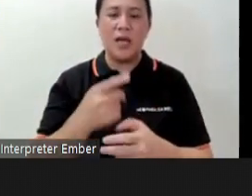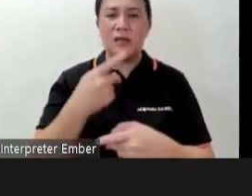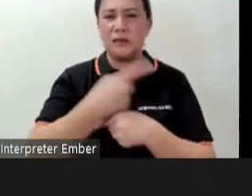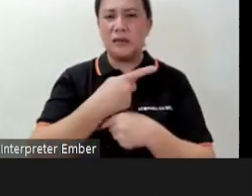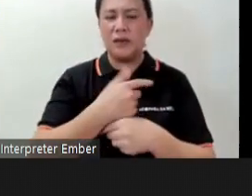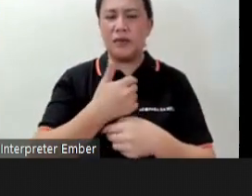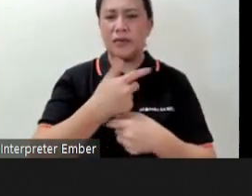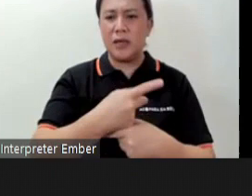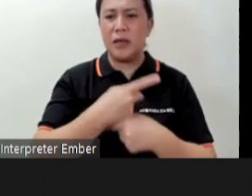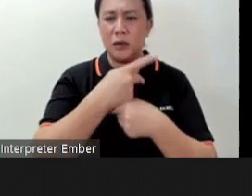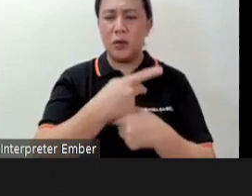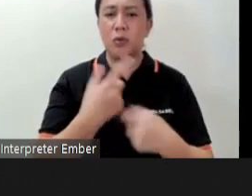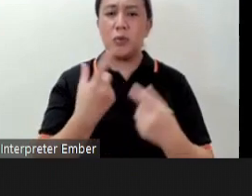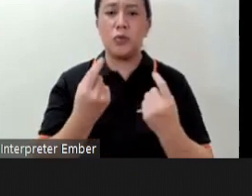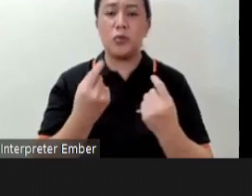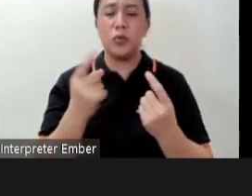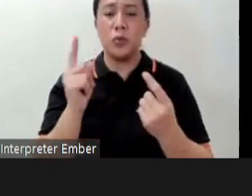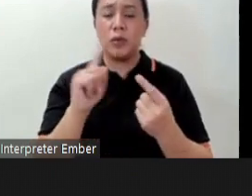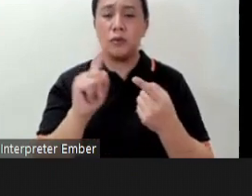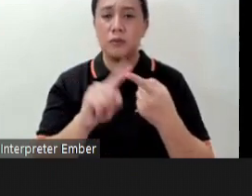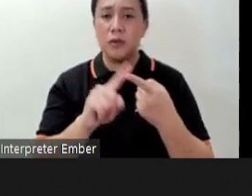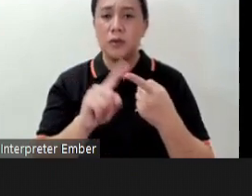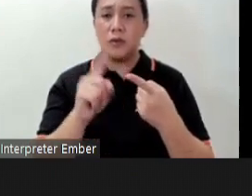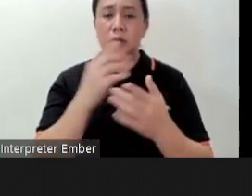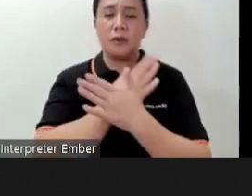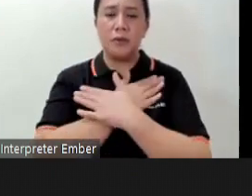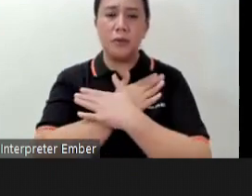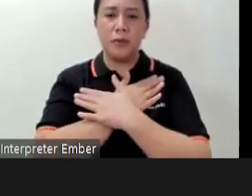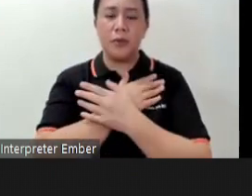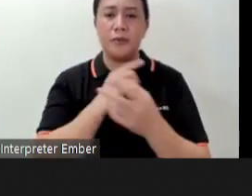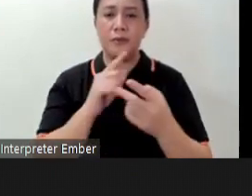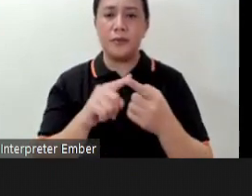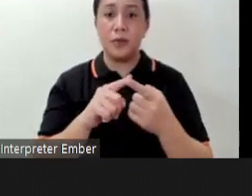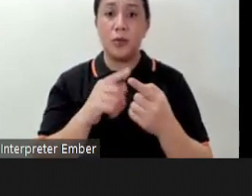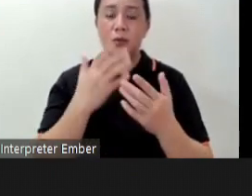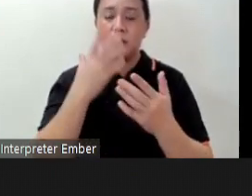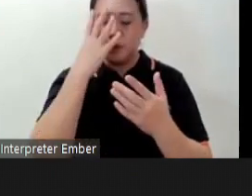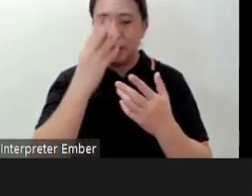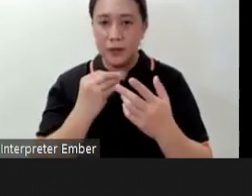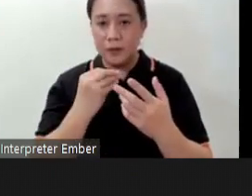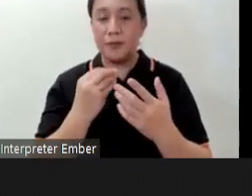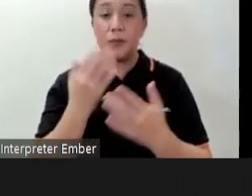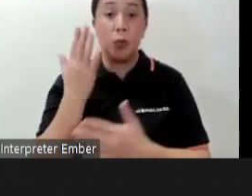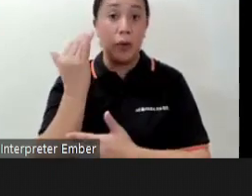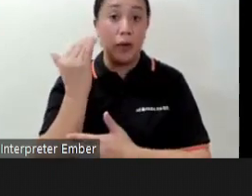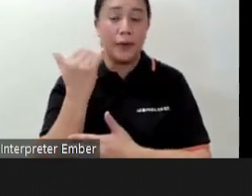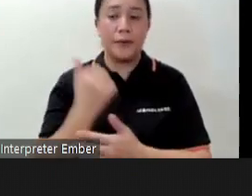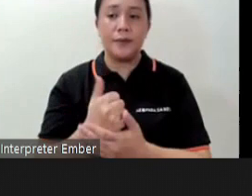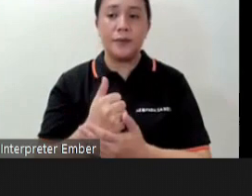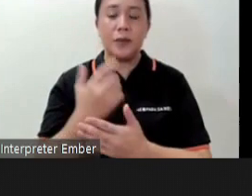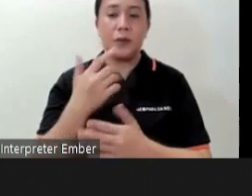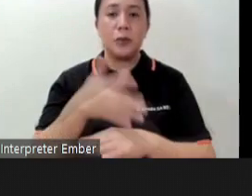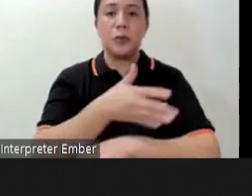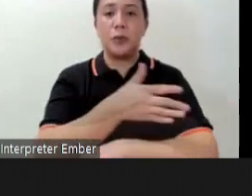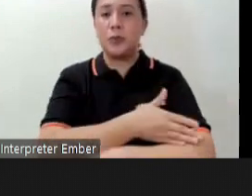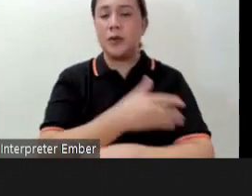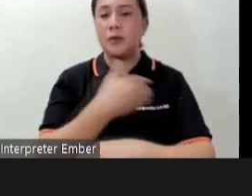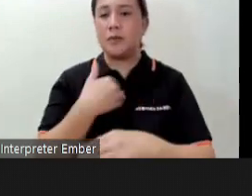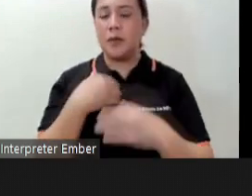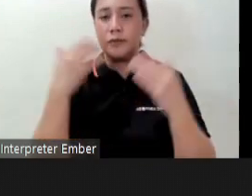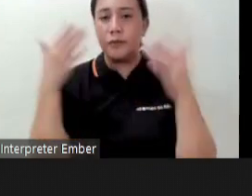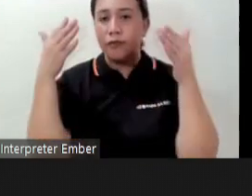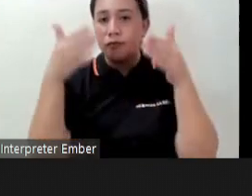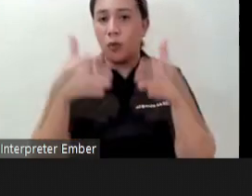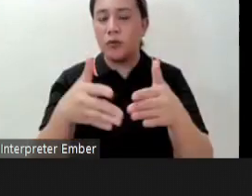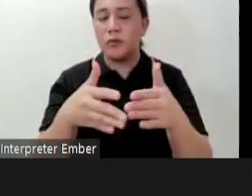that I always do number one is rest a good night sleep because it improves my ability to focus for